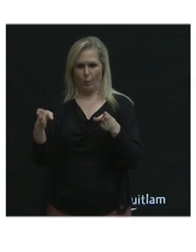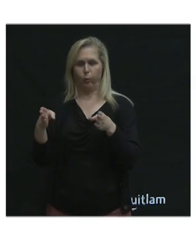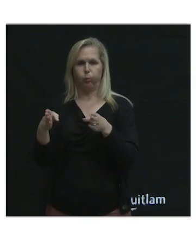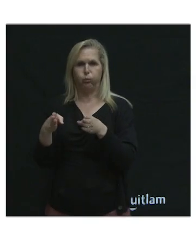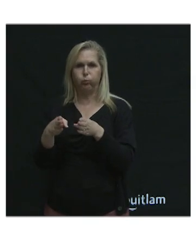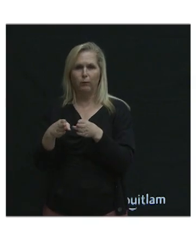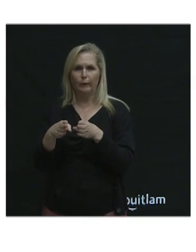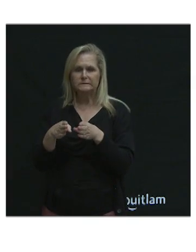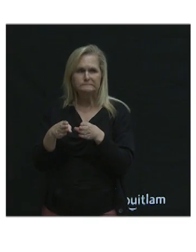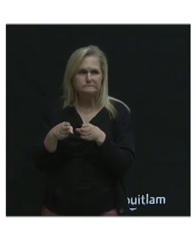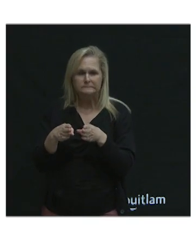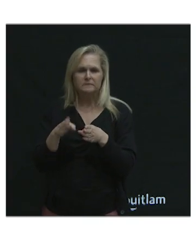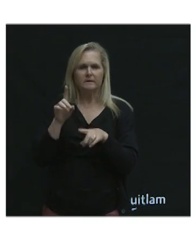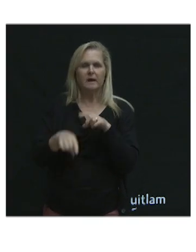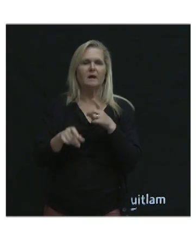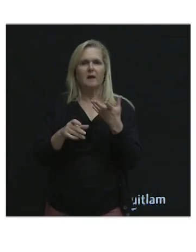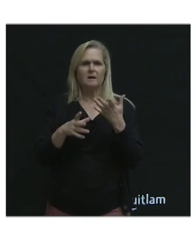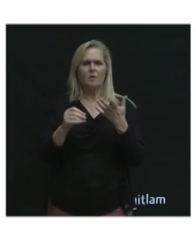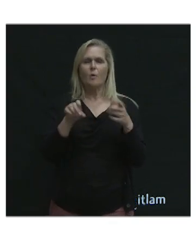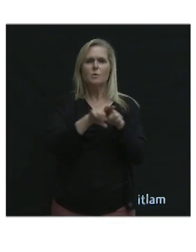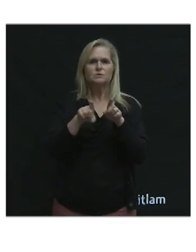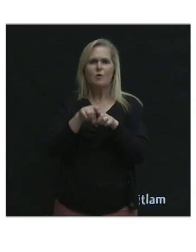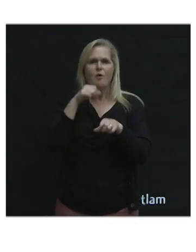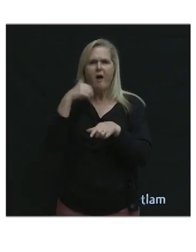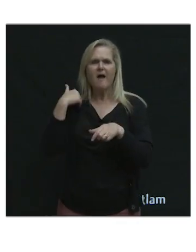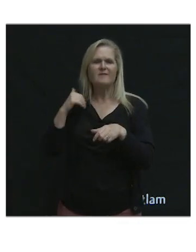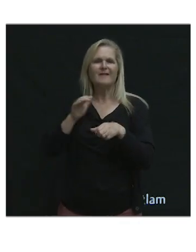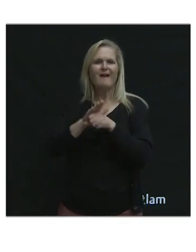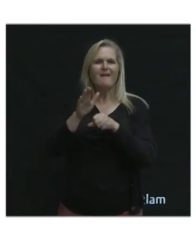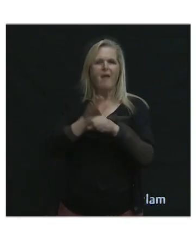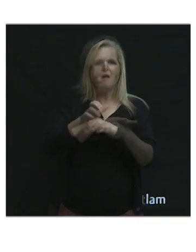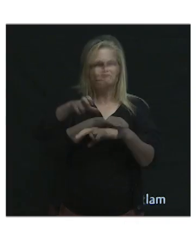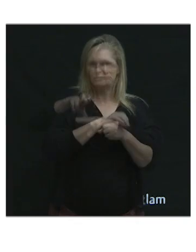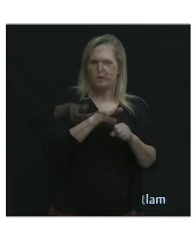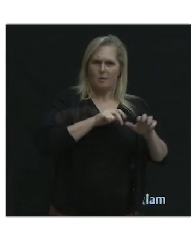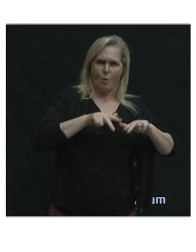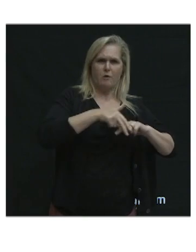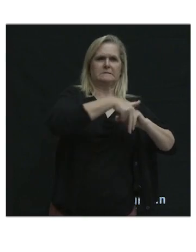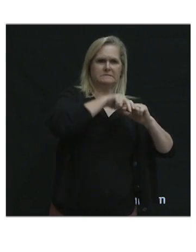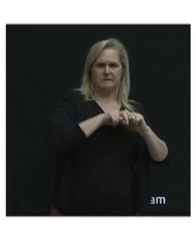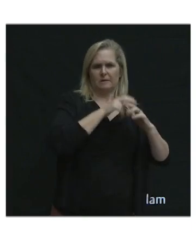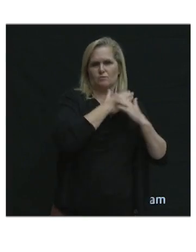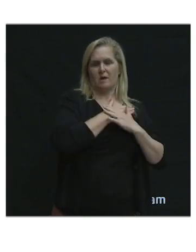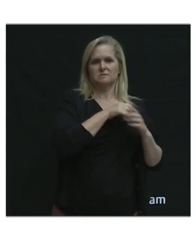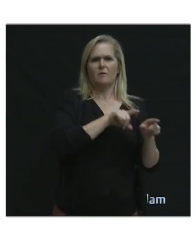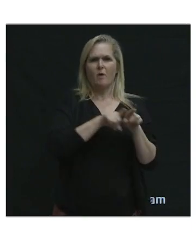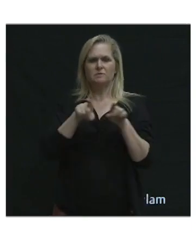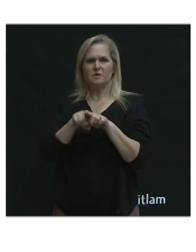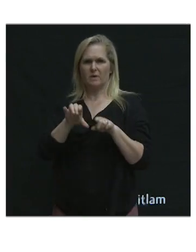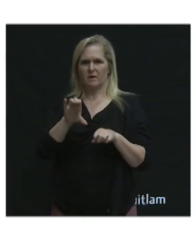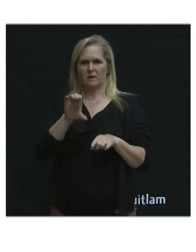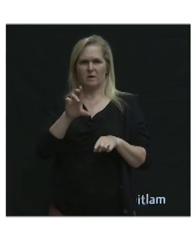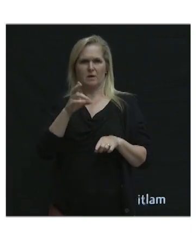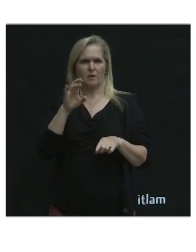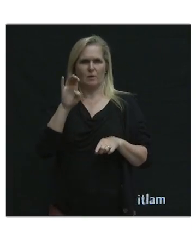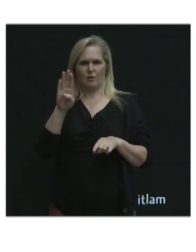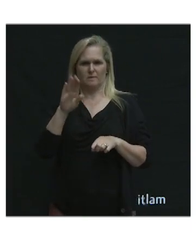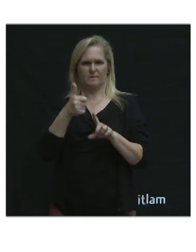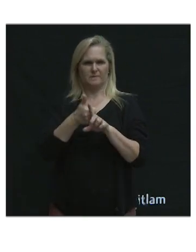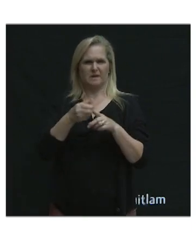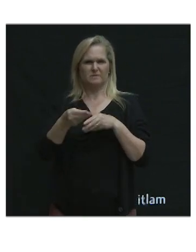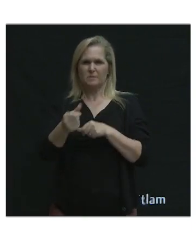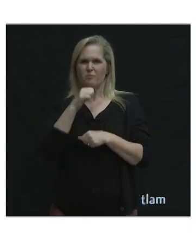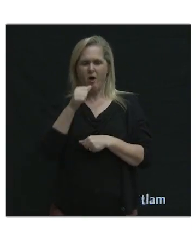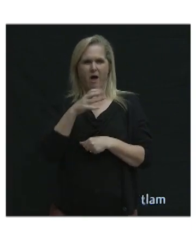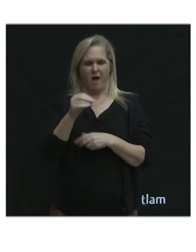Not having enough benches or rest areas along the way. And also, curves are not smooth and so unsafe,